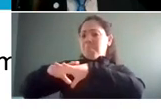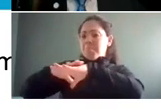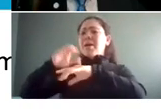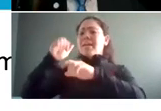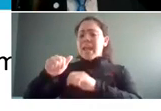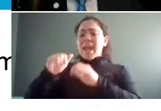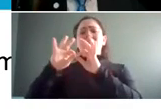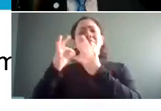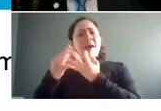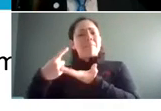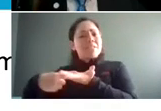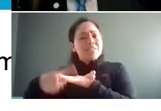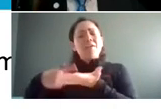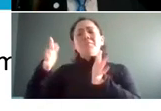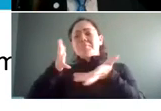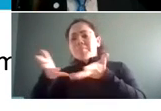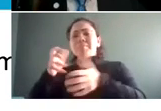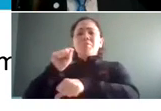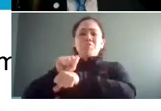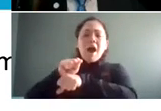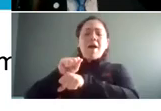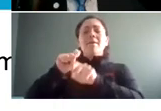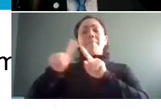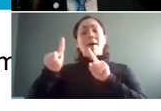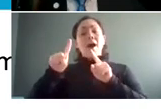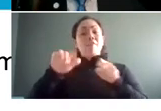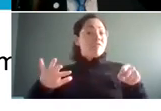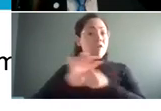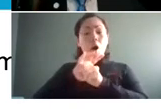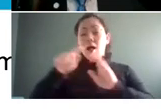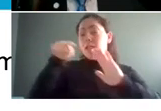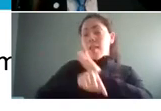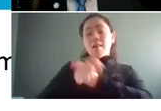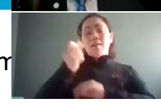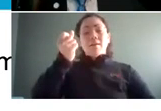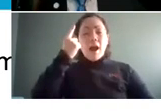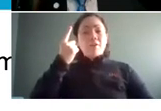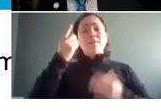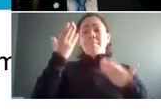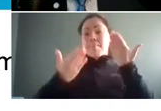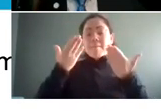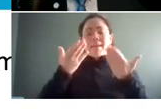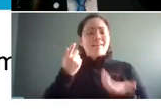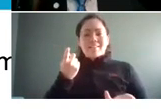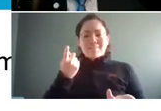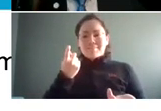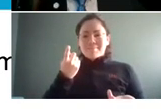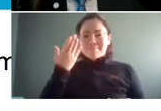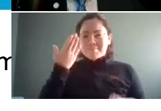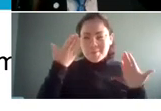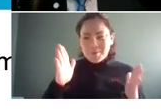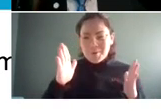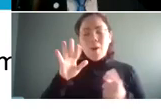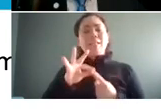necessities of their job that doesn't always mean they understand all of the terminology that you're talking to them about especially when you're